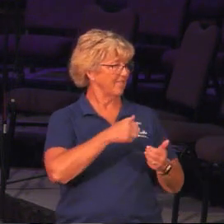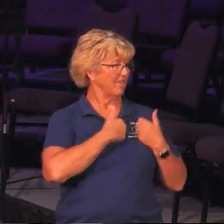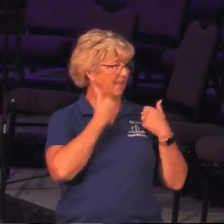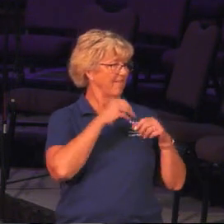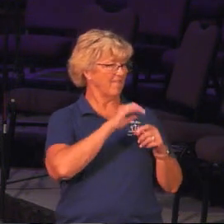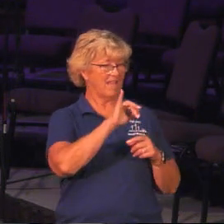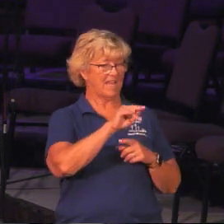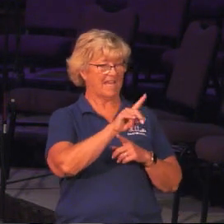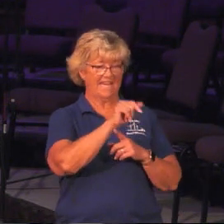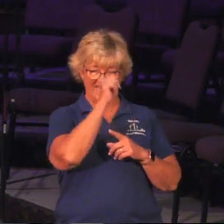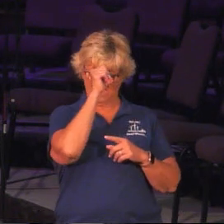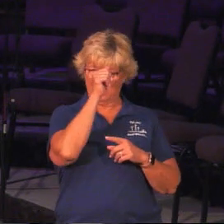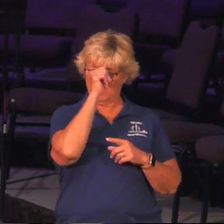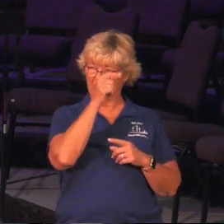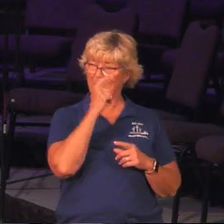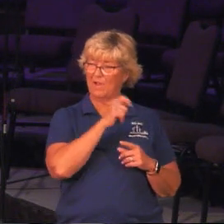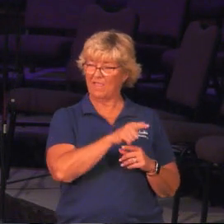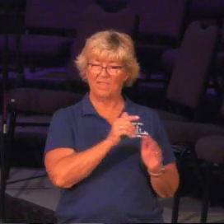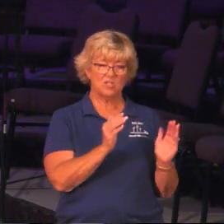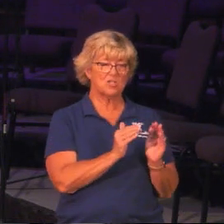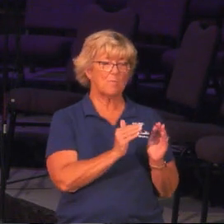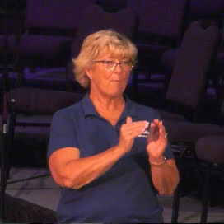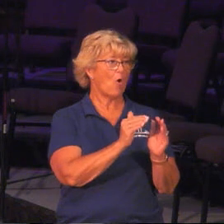It's because they have a smaller footprint.